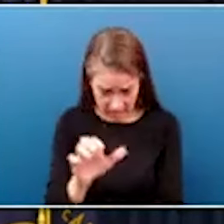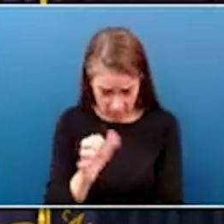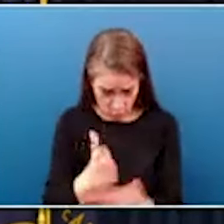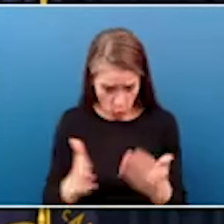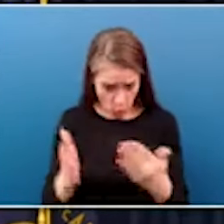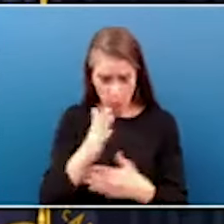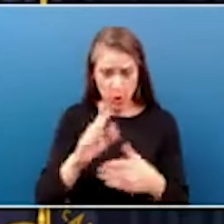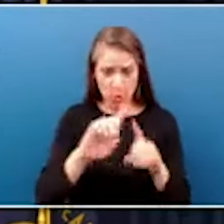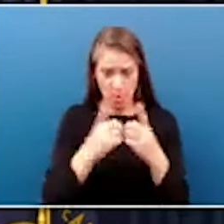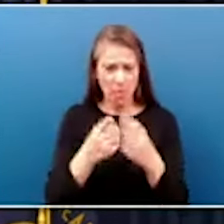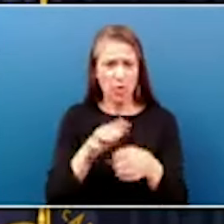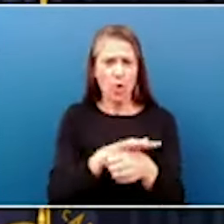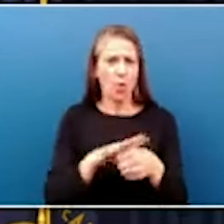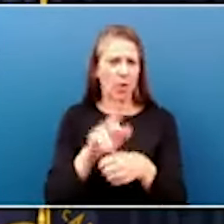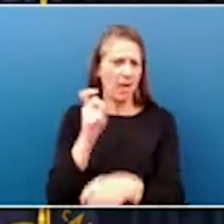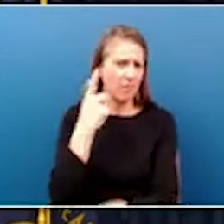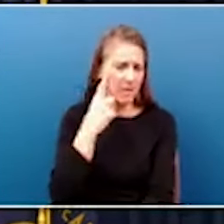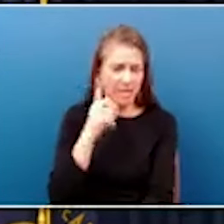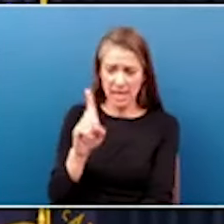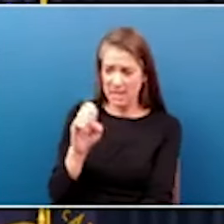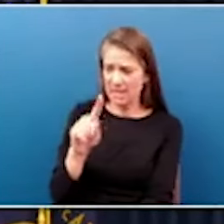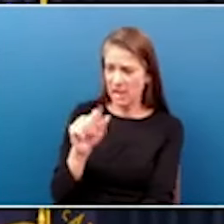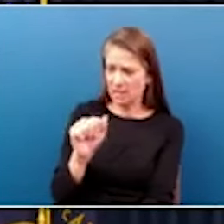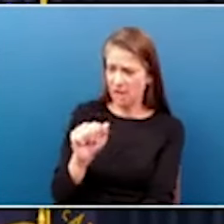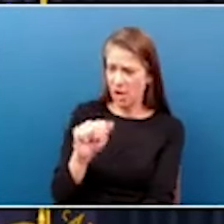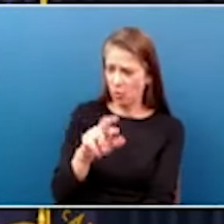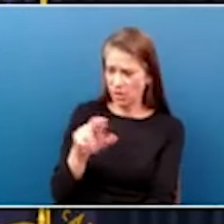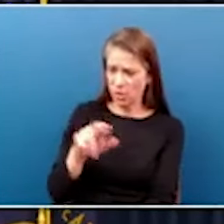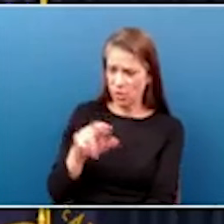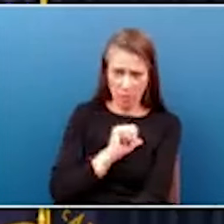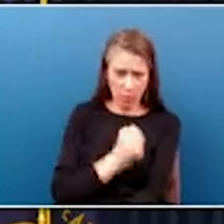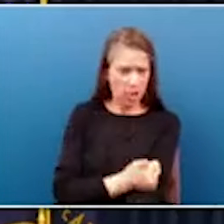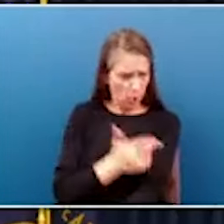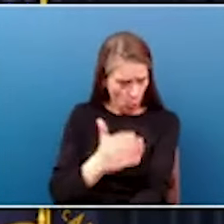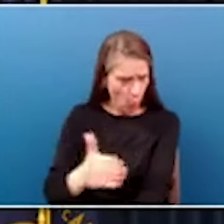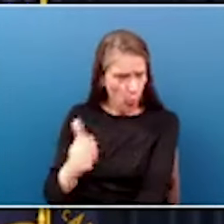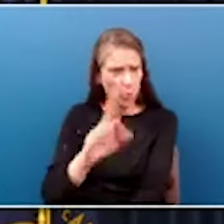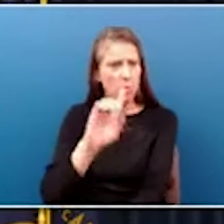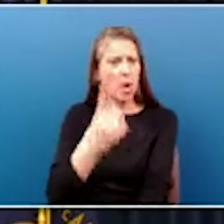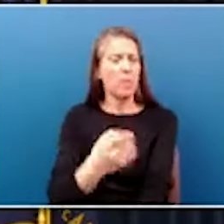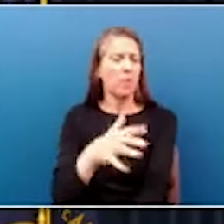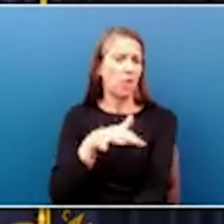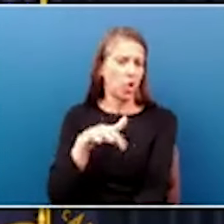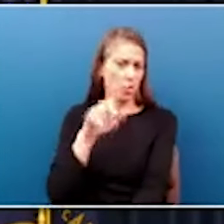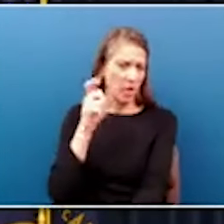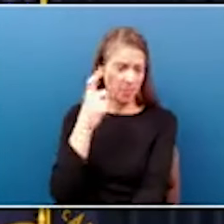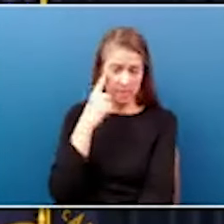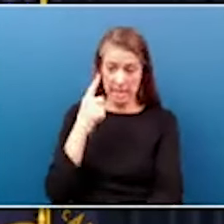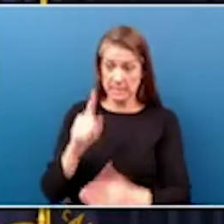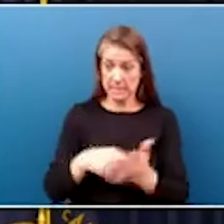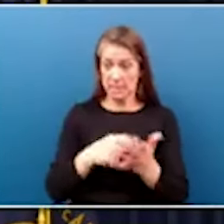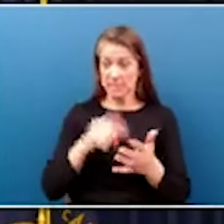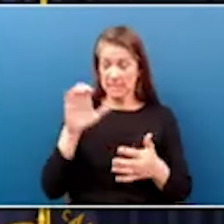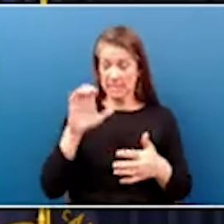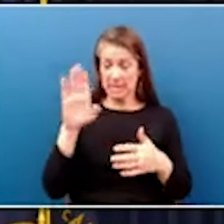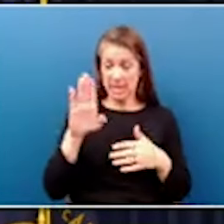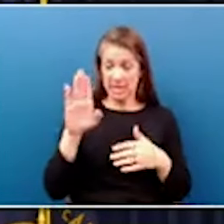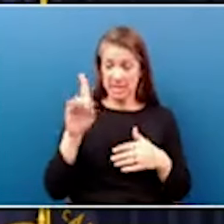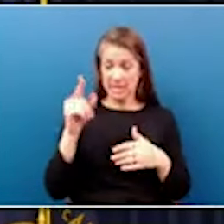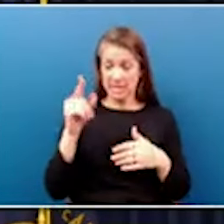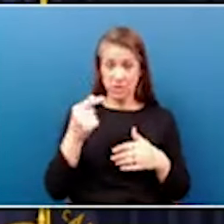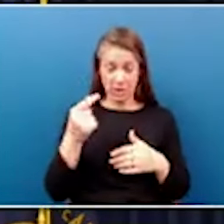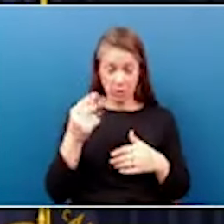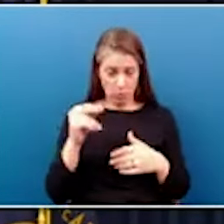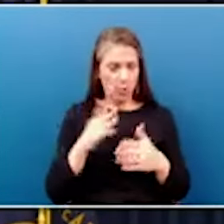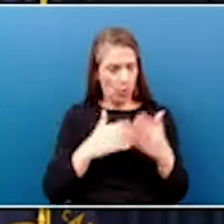of Local Government. Like Delta Regional Authority grants that go through the Department of Local Government. Sometimes CDBG grants, which go through the Department